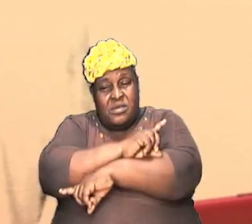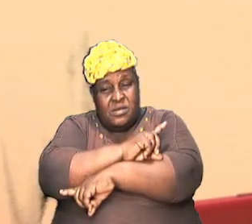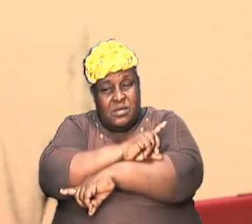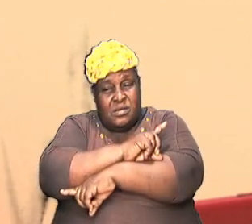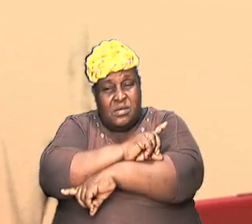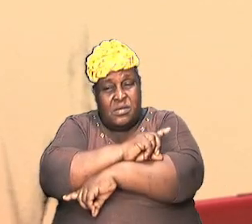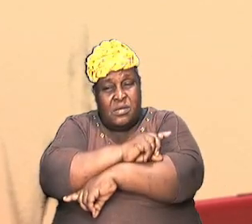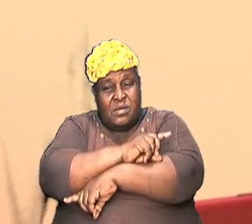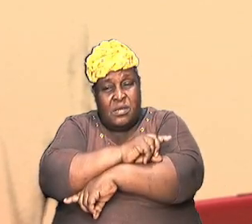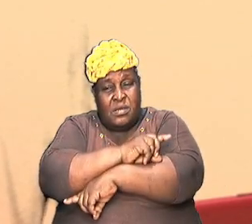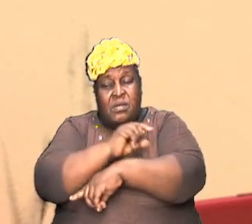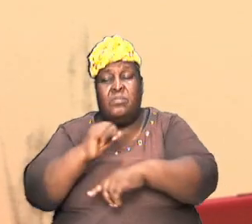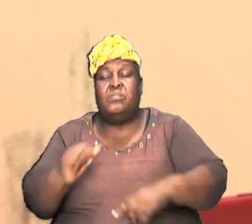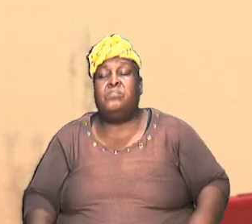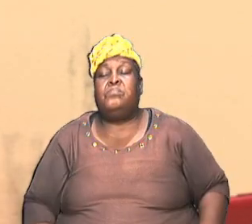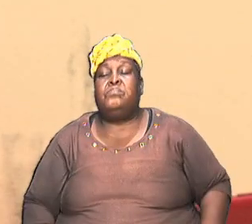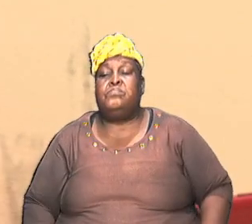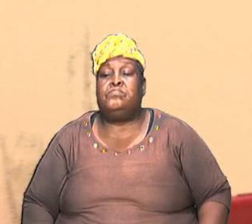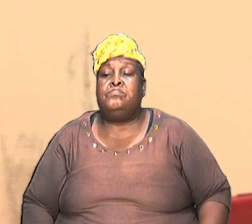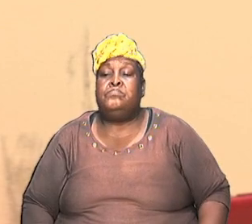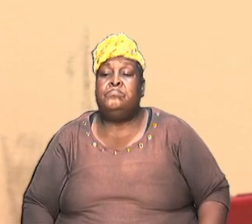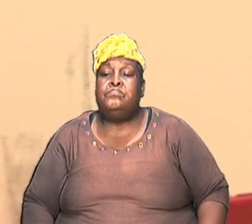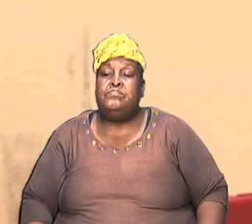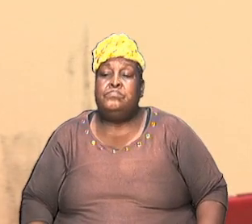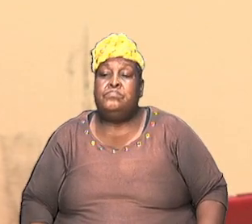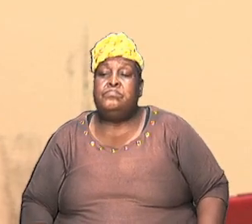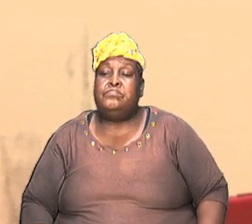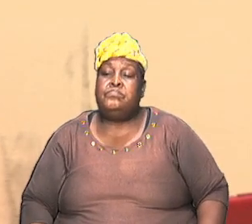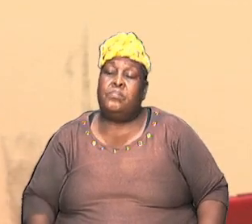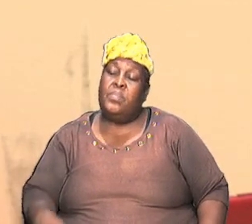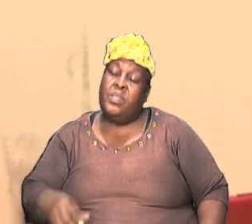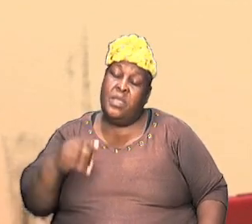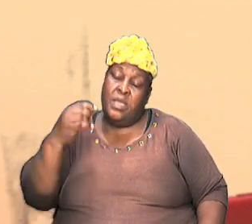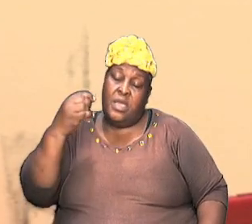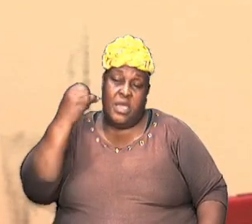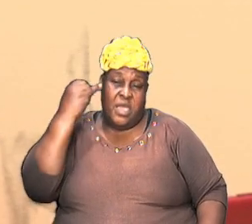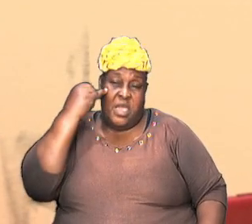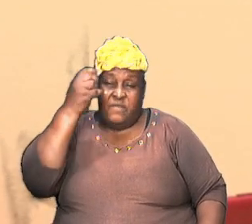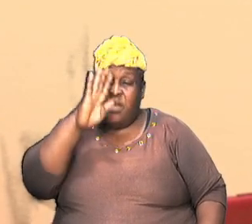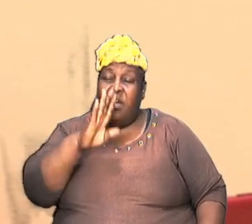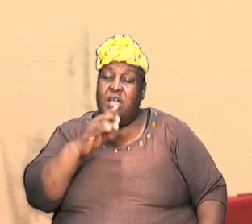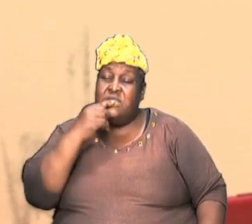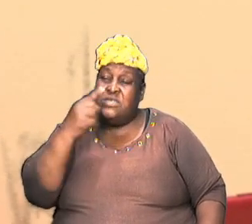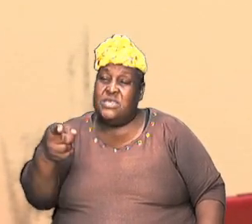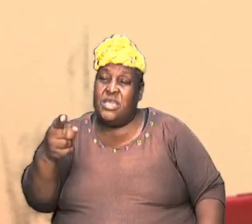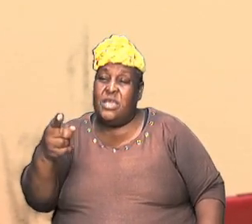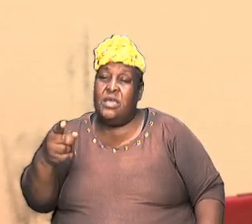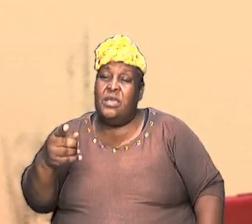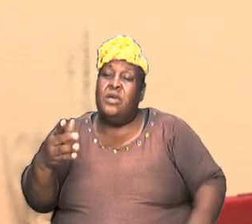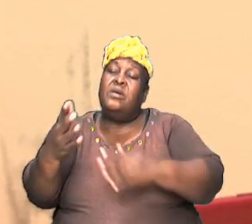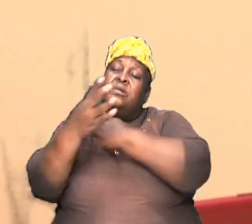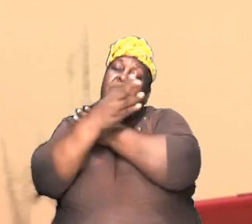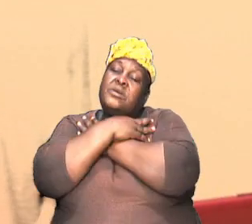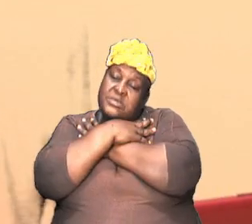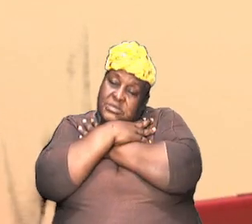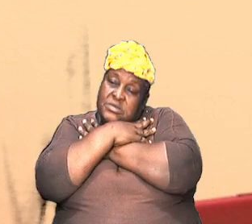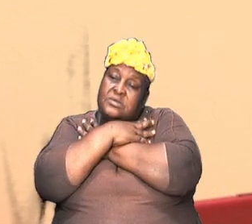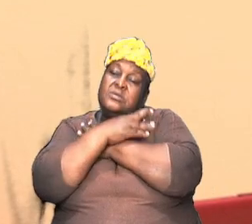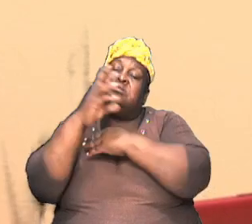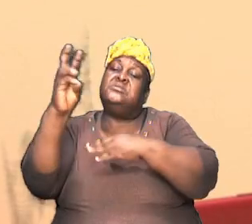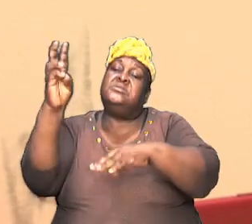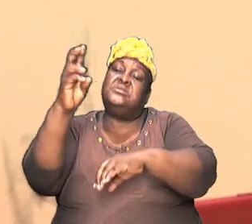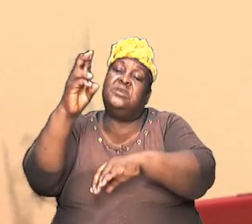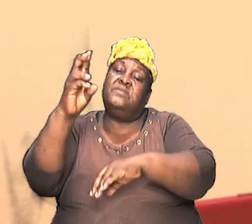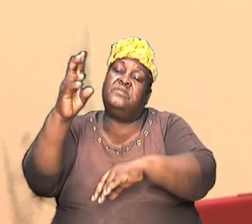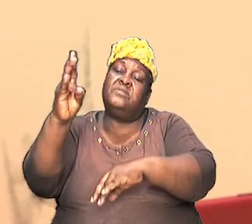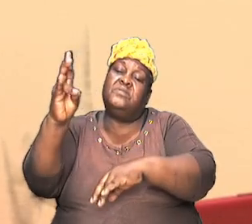the earth in six days. Yes? And if he said he rested on the seventh day, then he rested on the seventh day. It